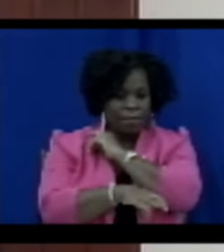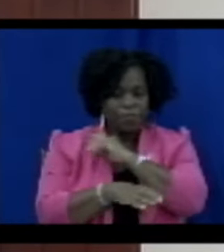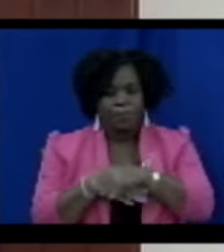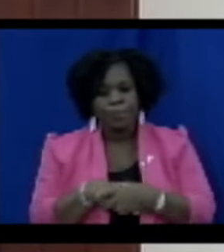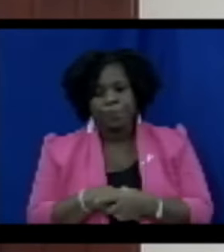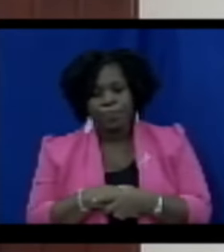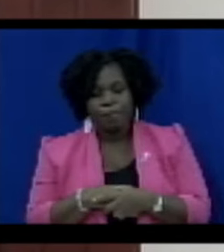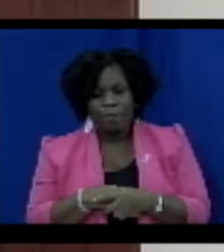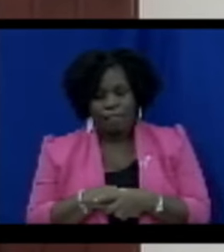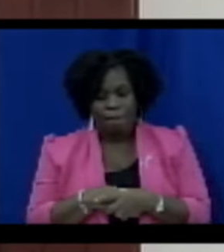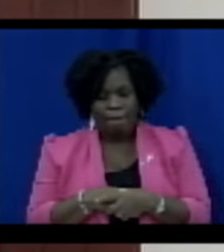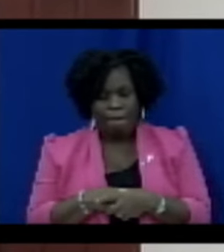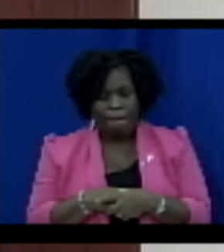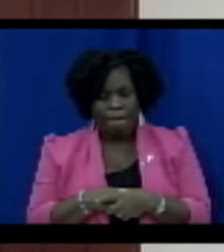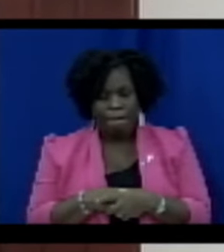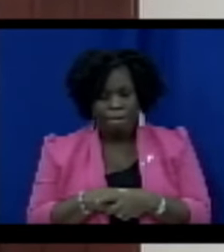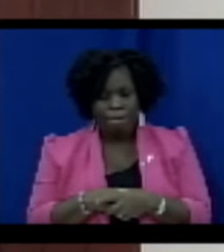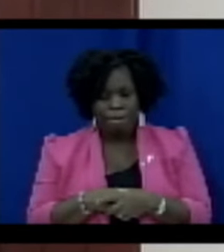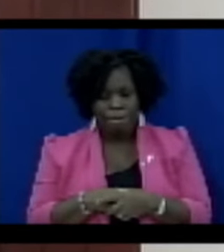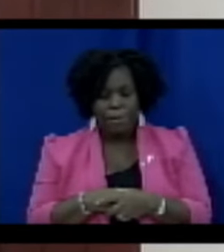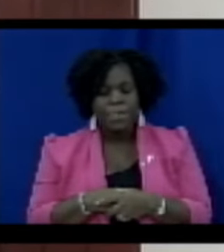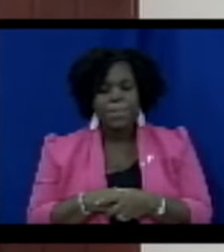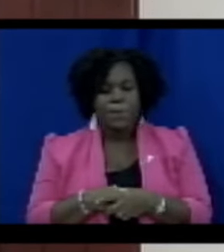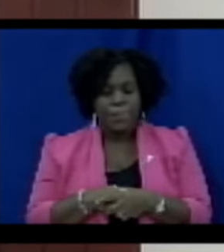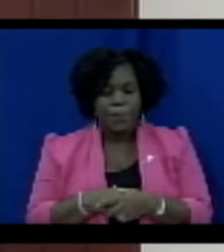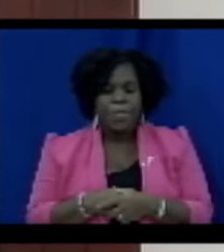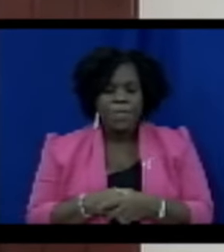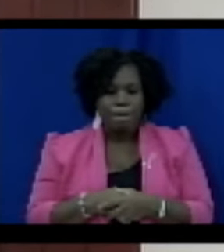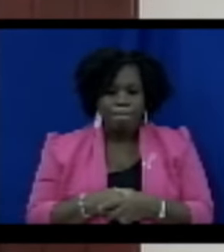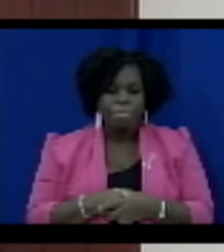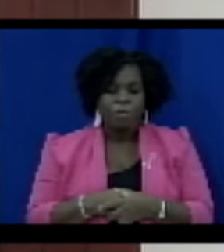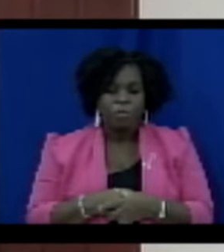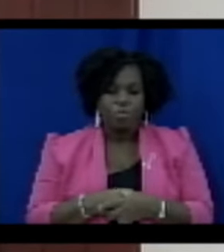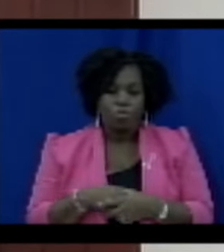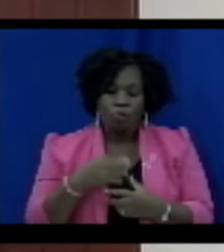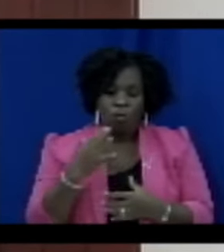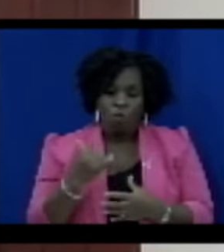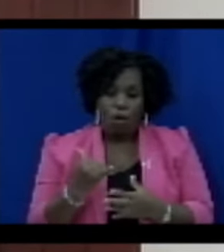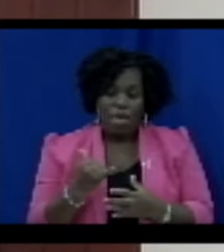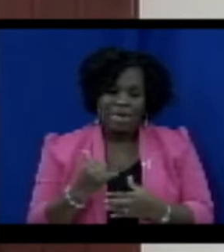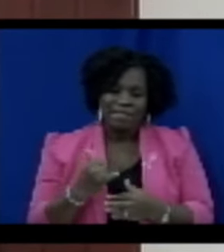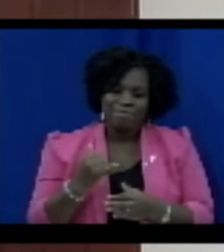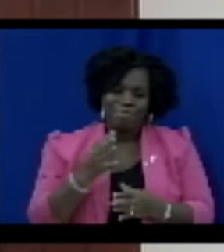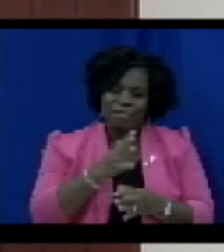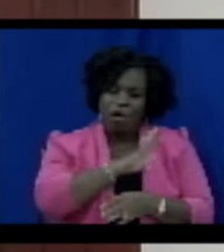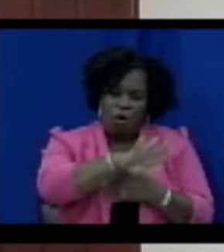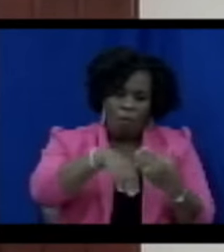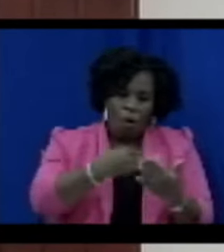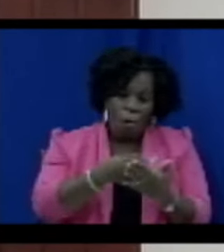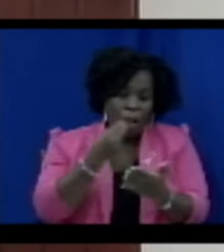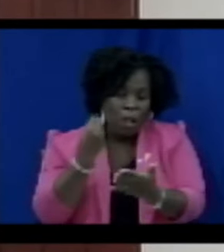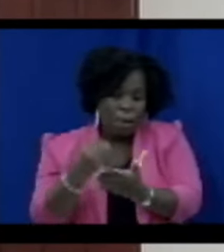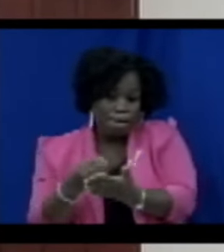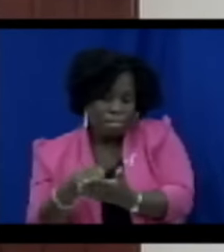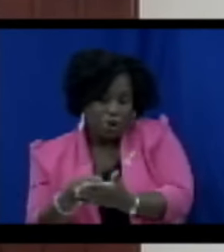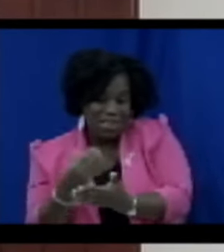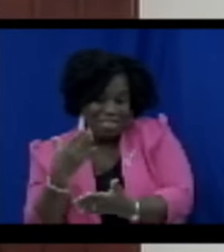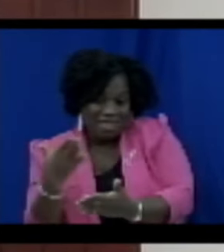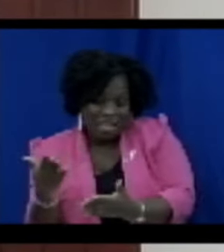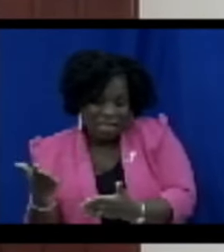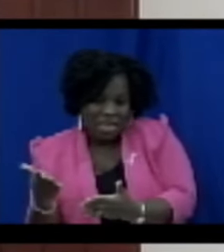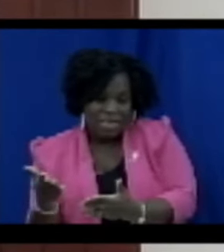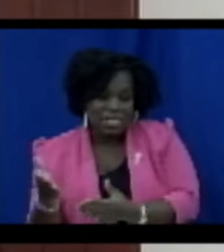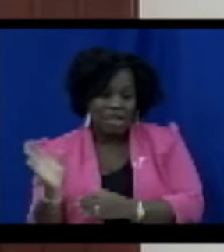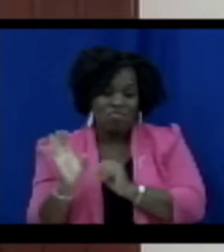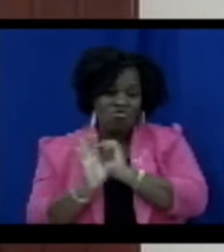enforcement to deprive criminals of the financial benefits they gain through illegal activities. The Act also